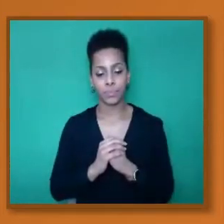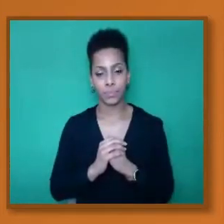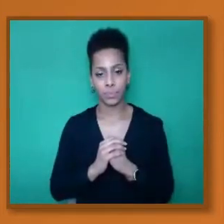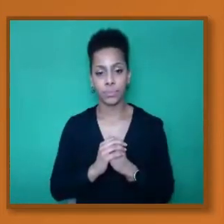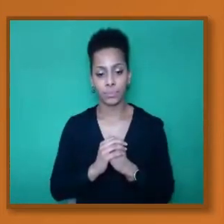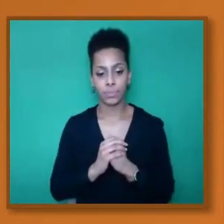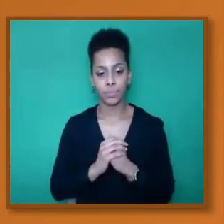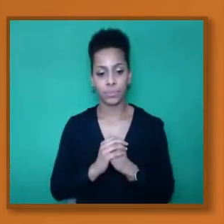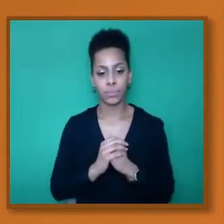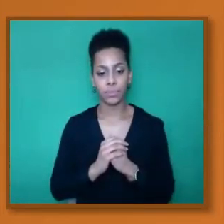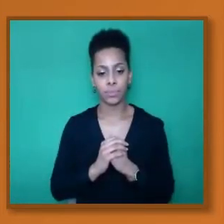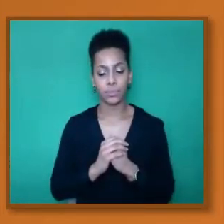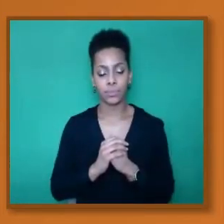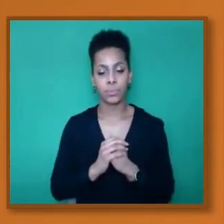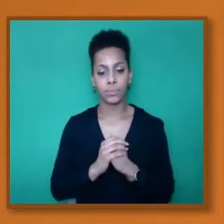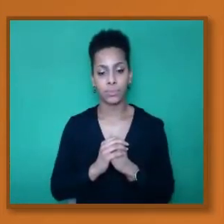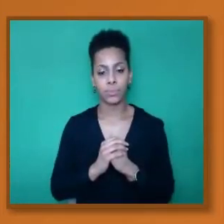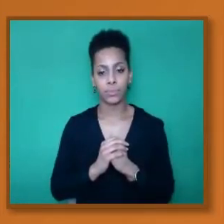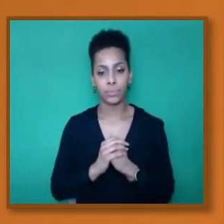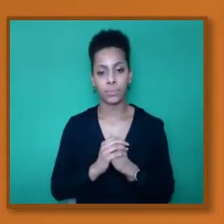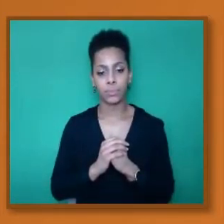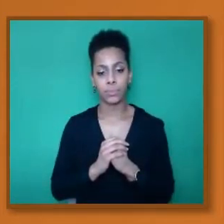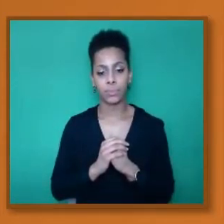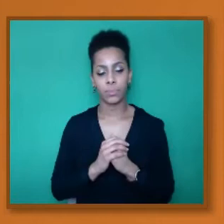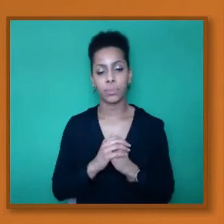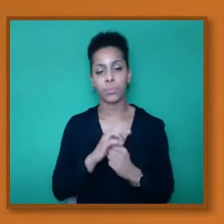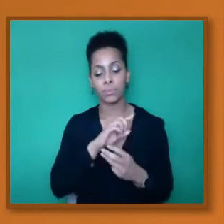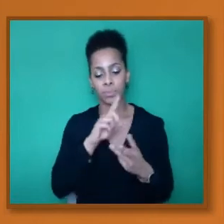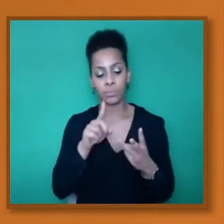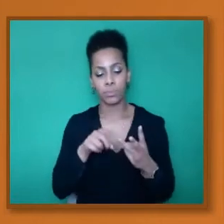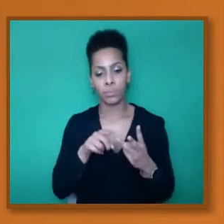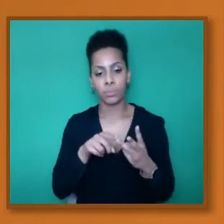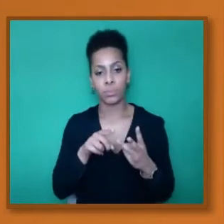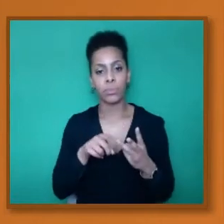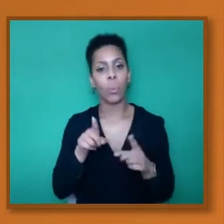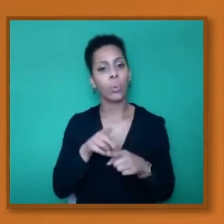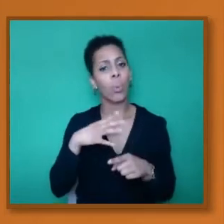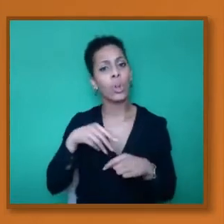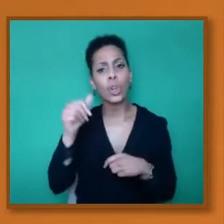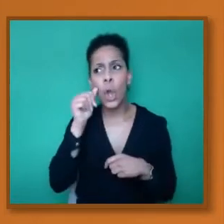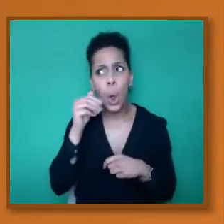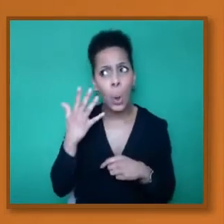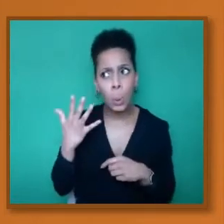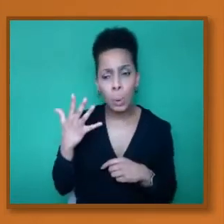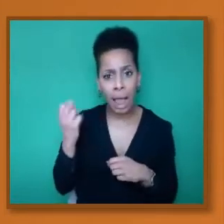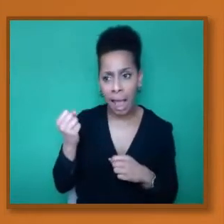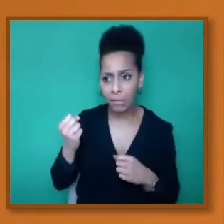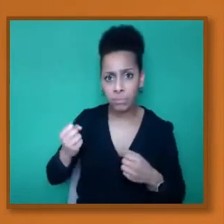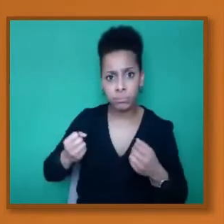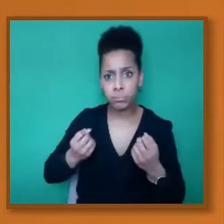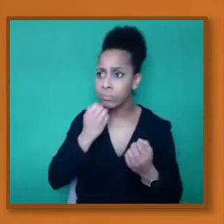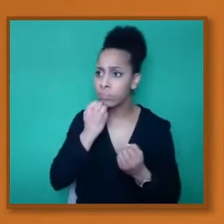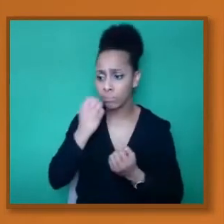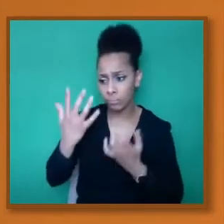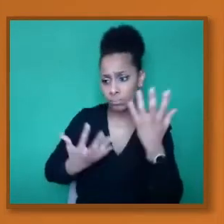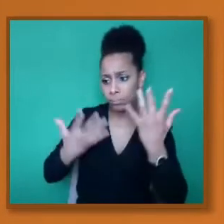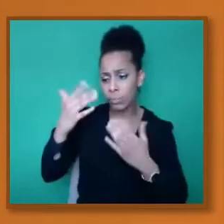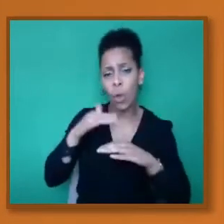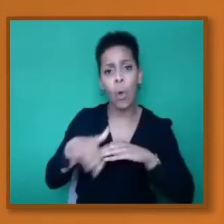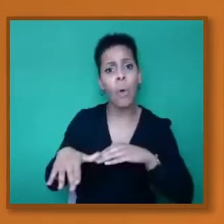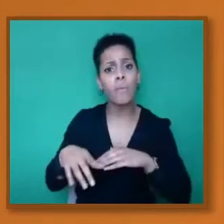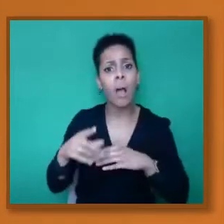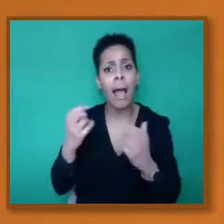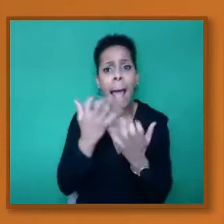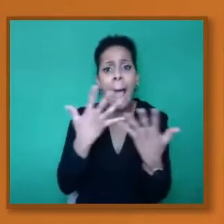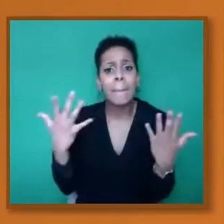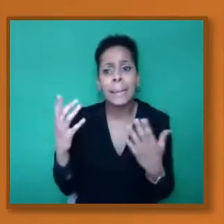are there any records of the percentage of people who have, who,